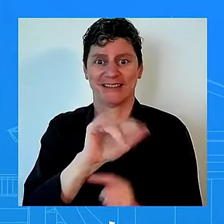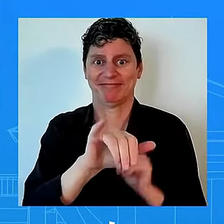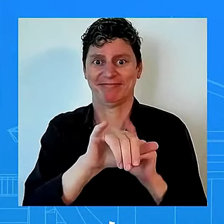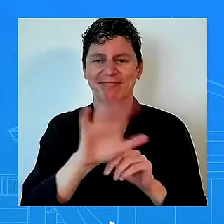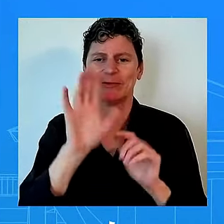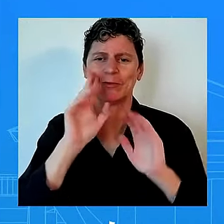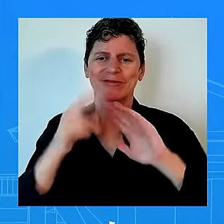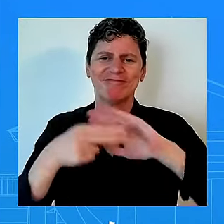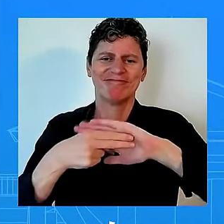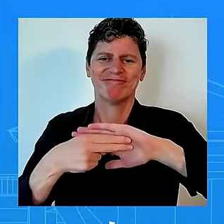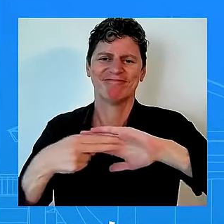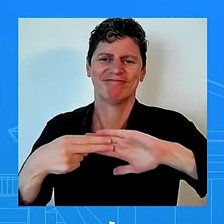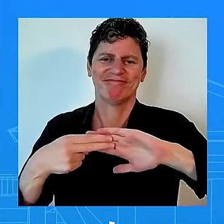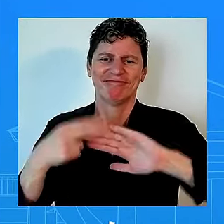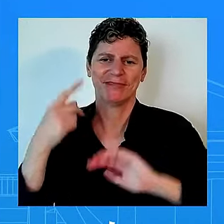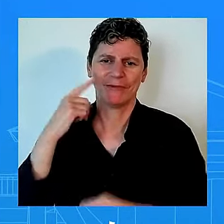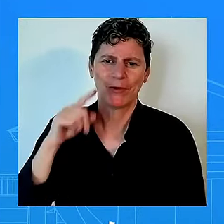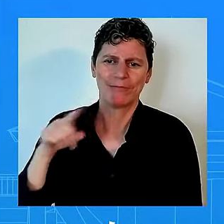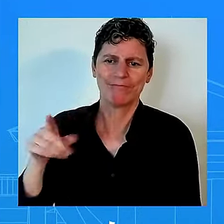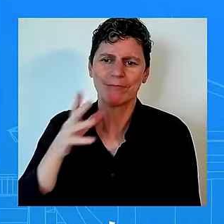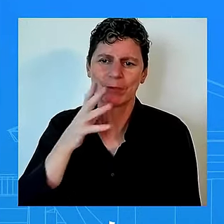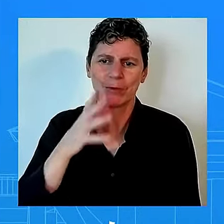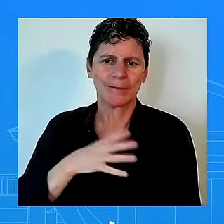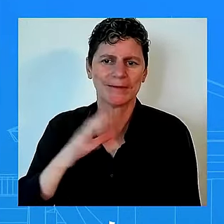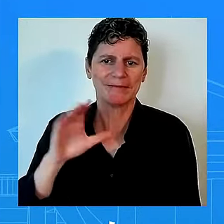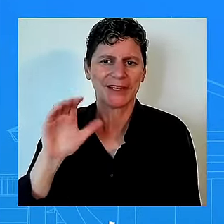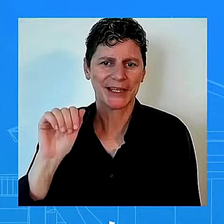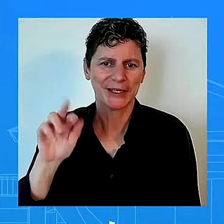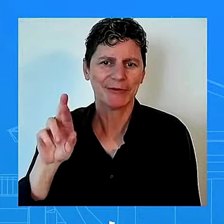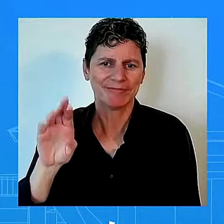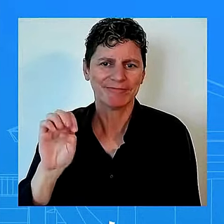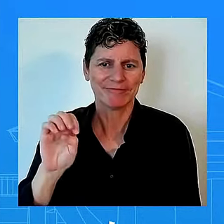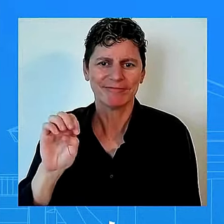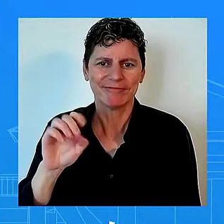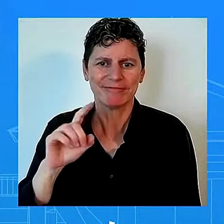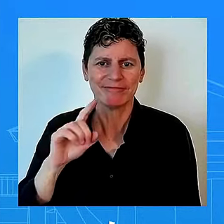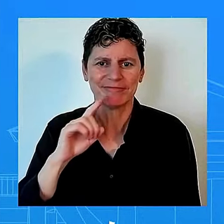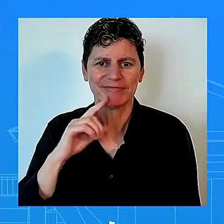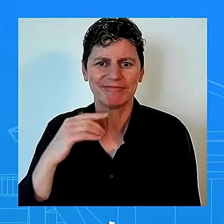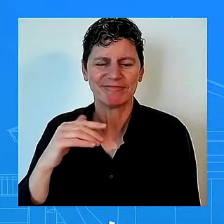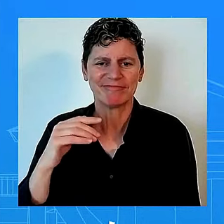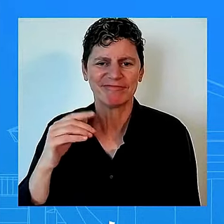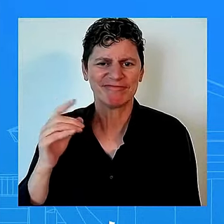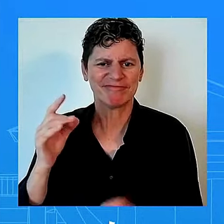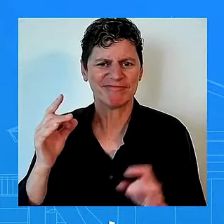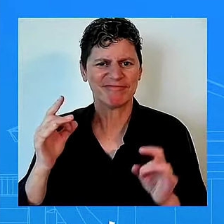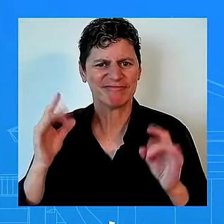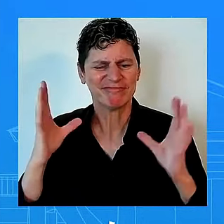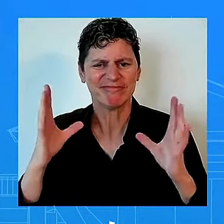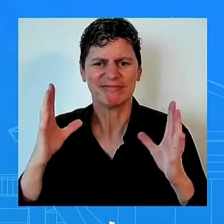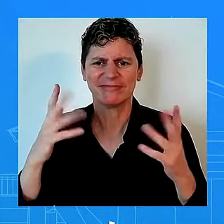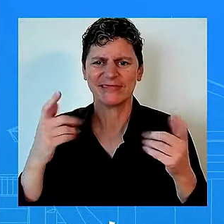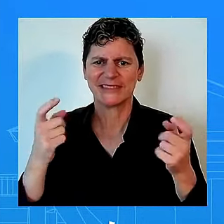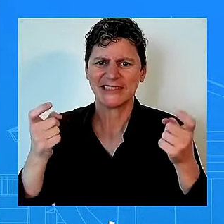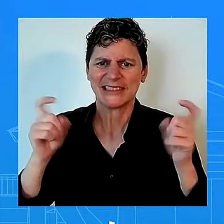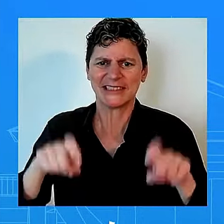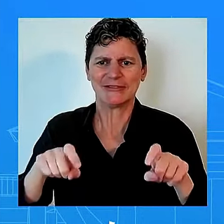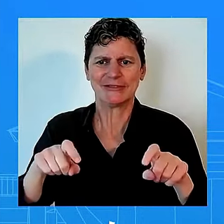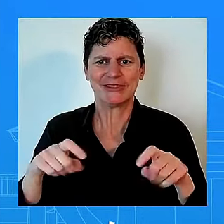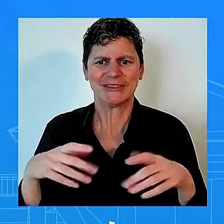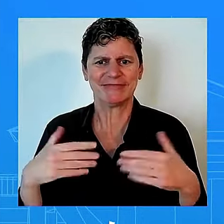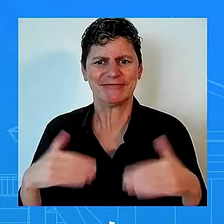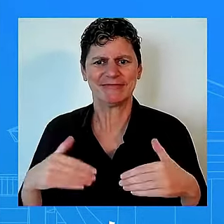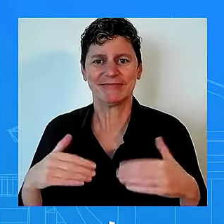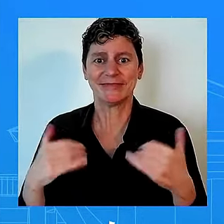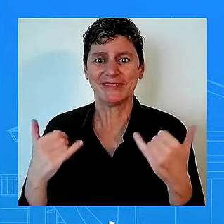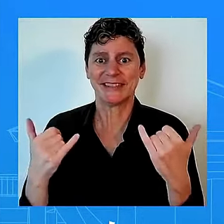left north dakota without any abortion providers and that was made possible when the former president